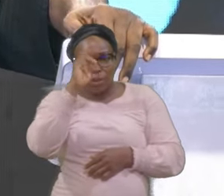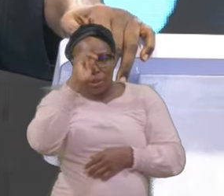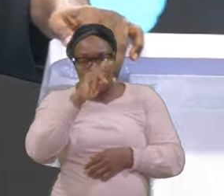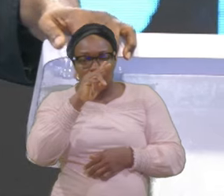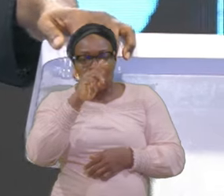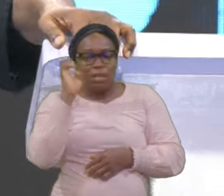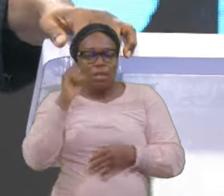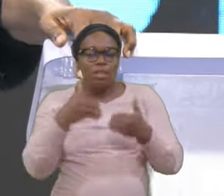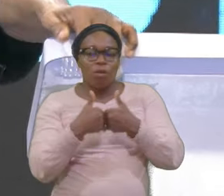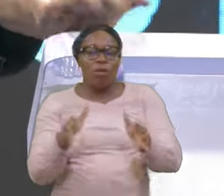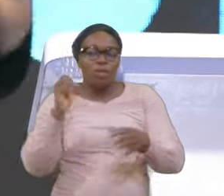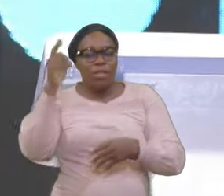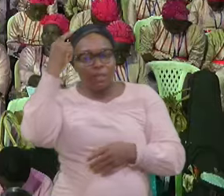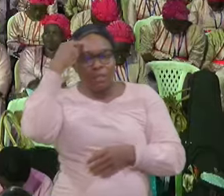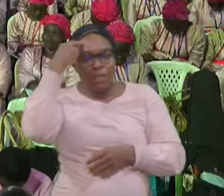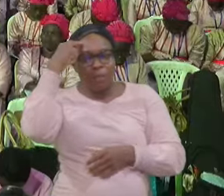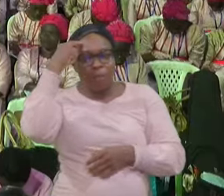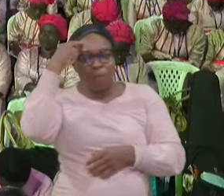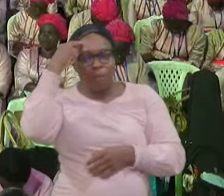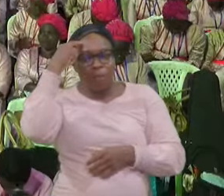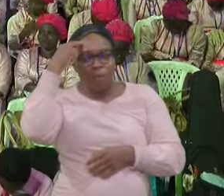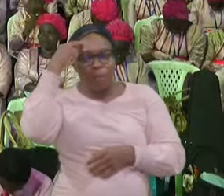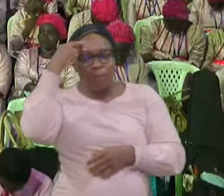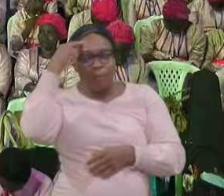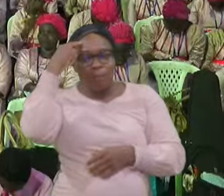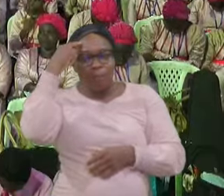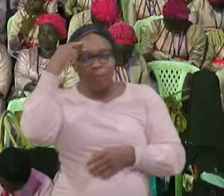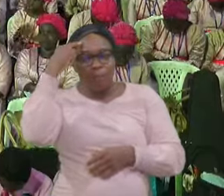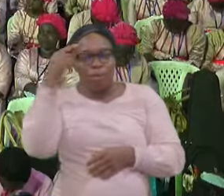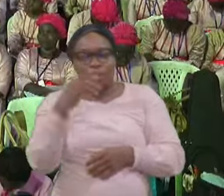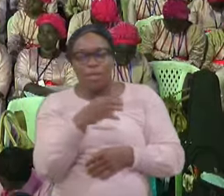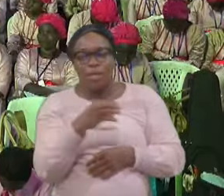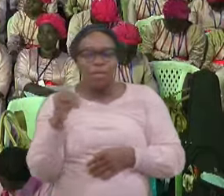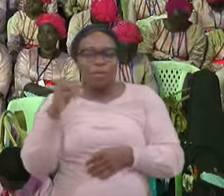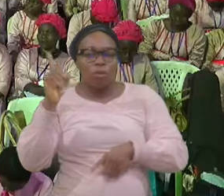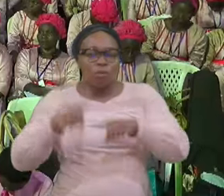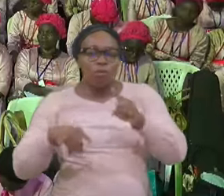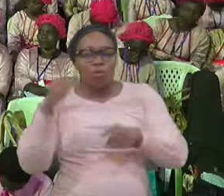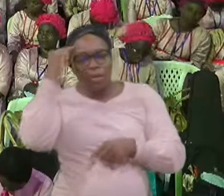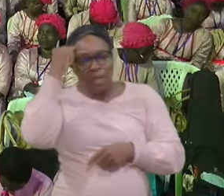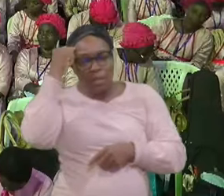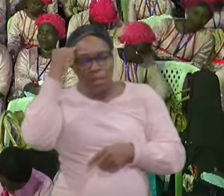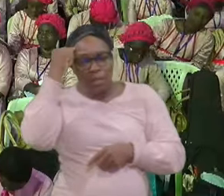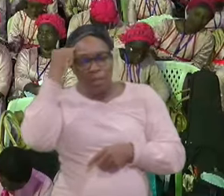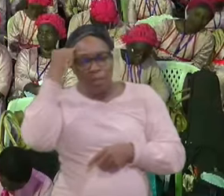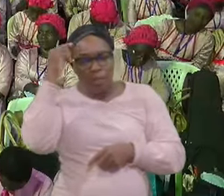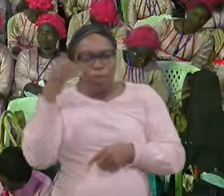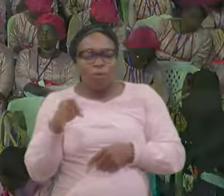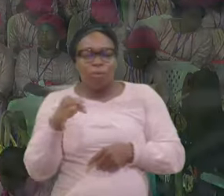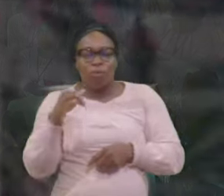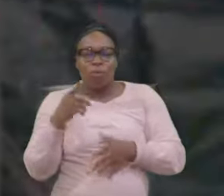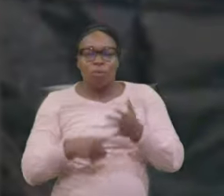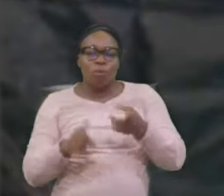His mind He couldn't think He couldn't think About the consequence Of what He was